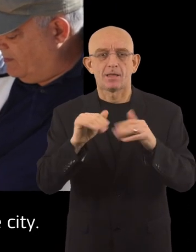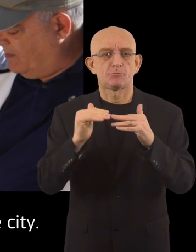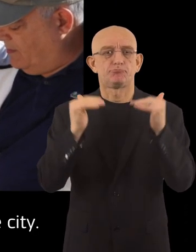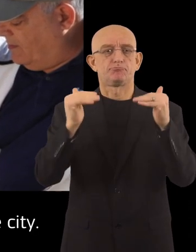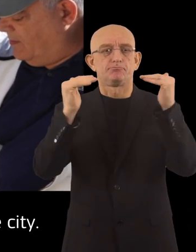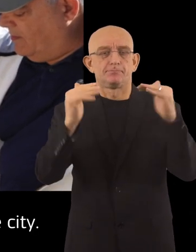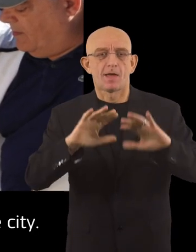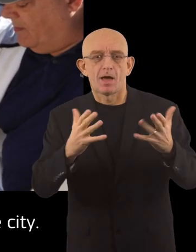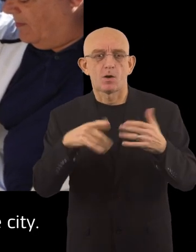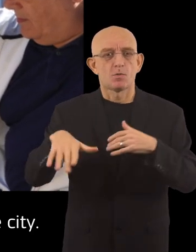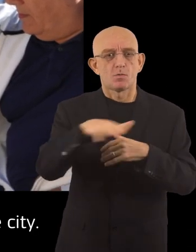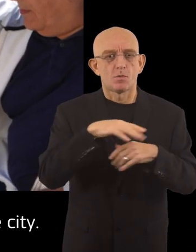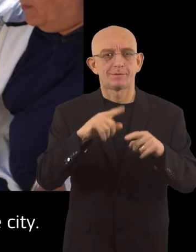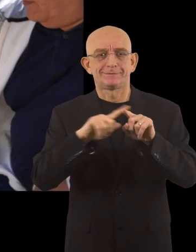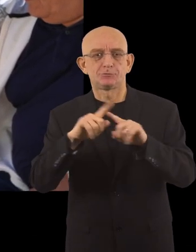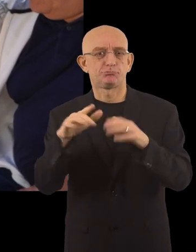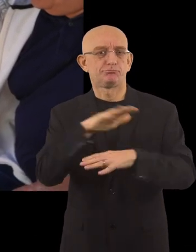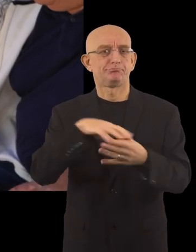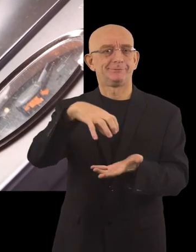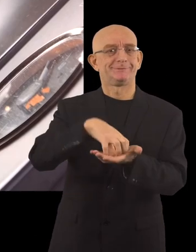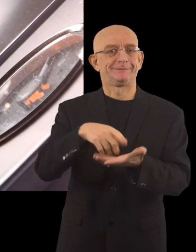spaces and infrastructure across the city.